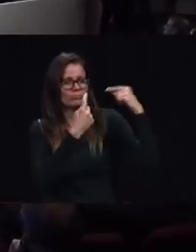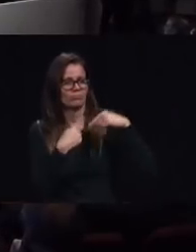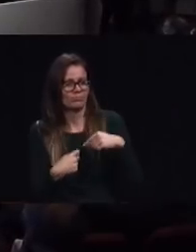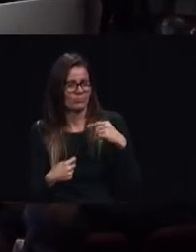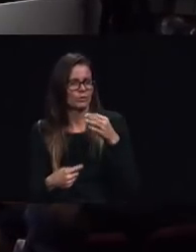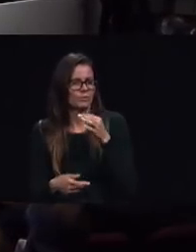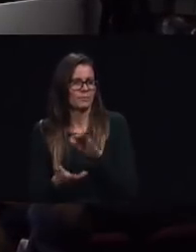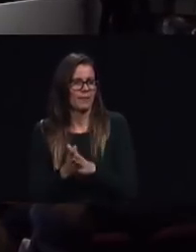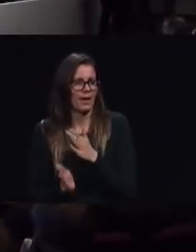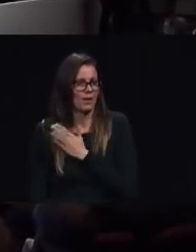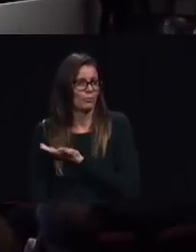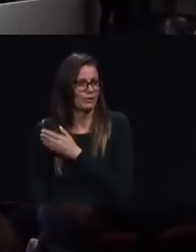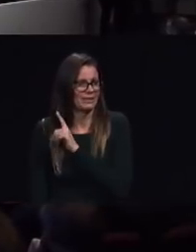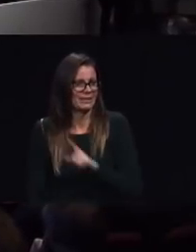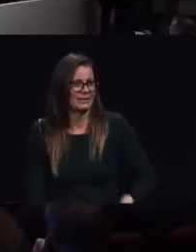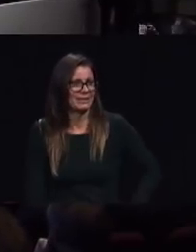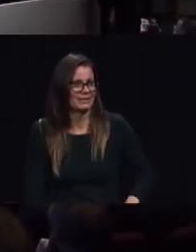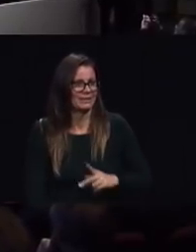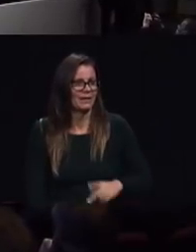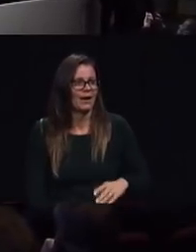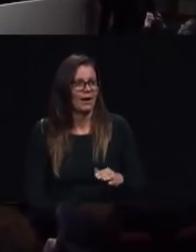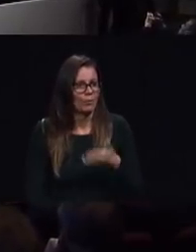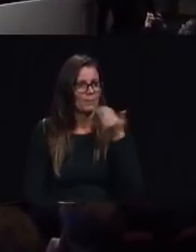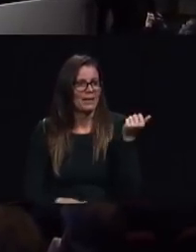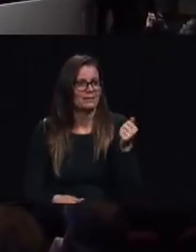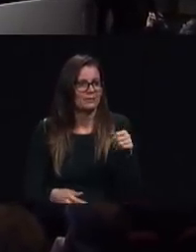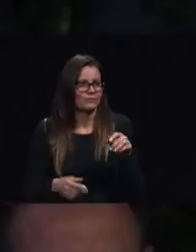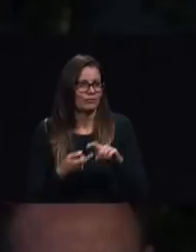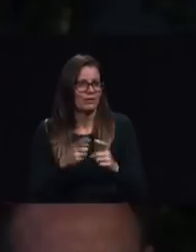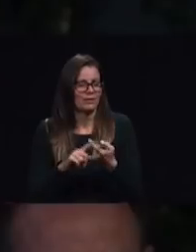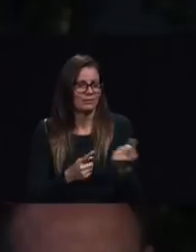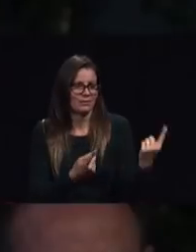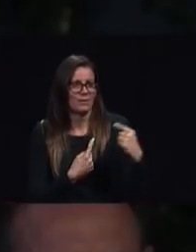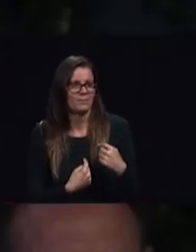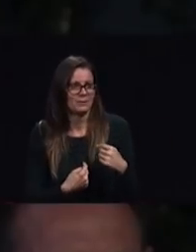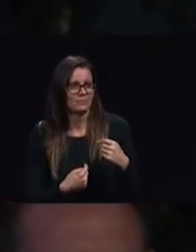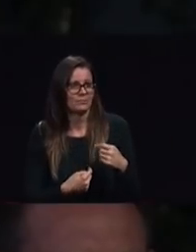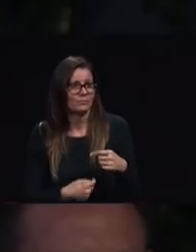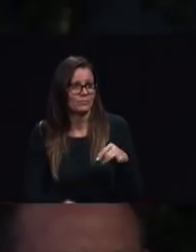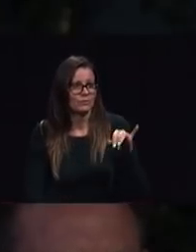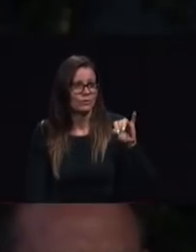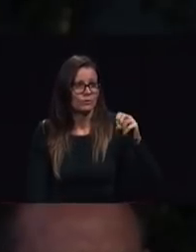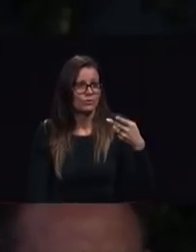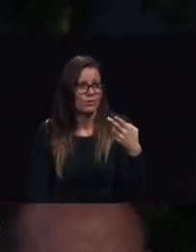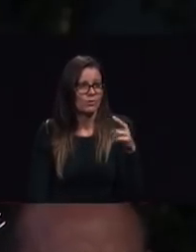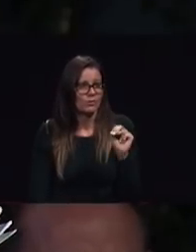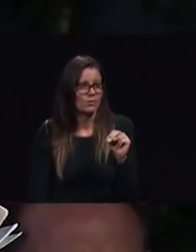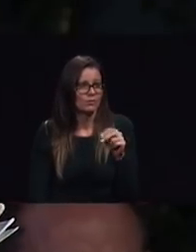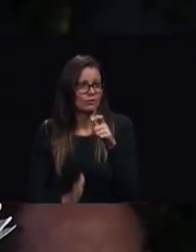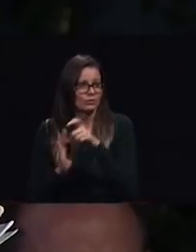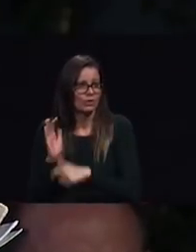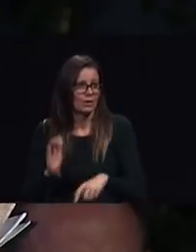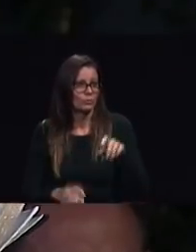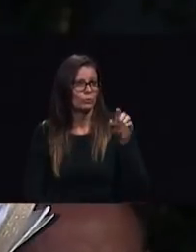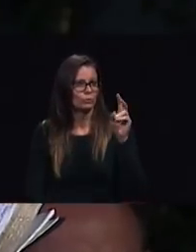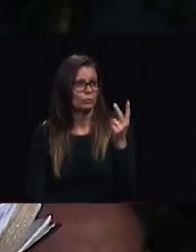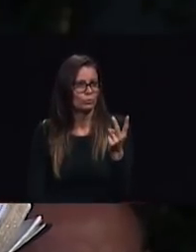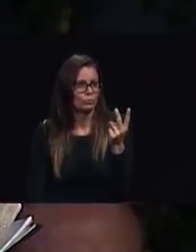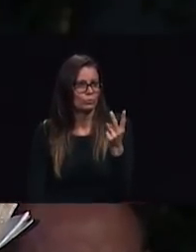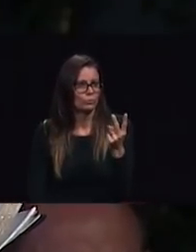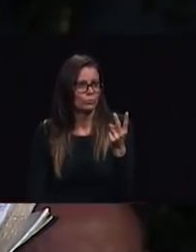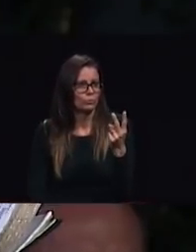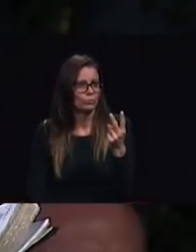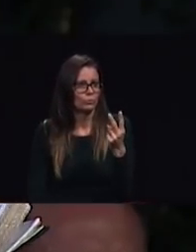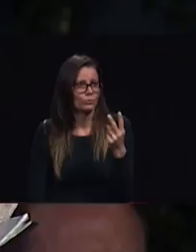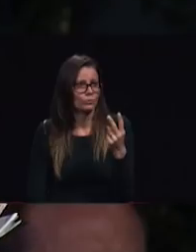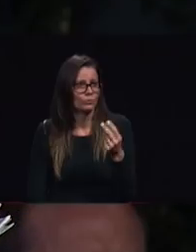chapter two verses twenty four to twenty nine fill you with hope